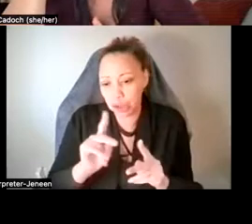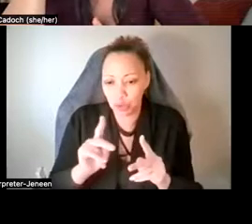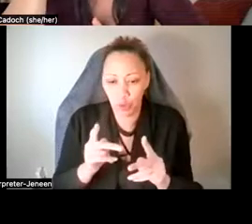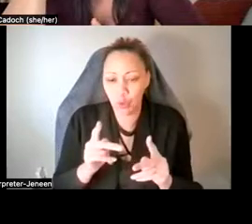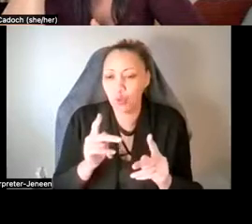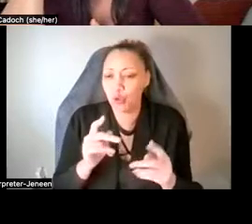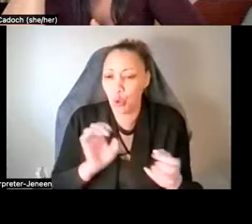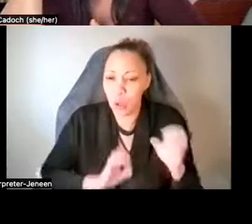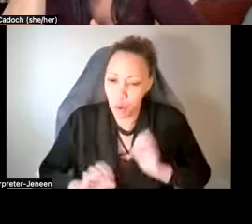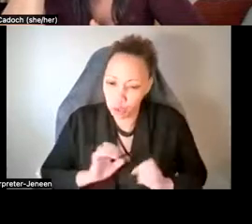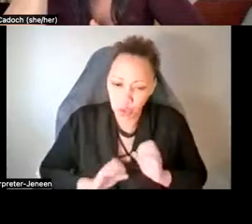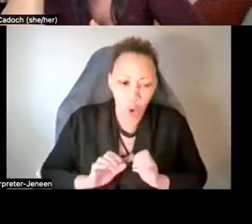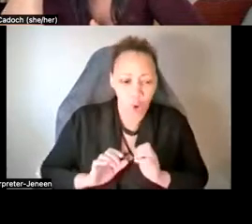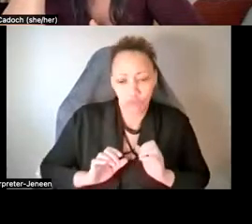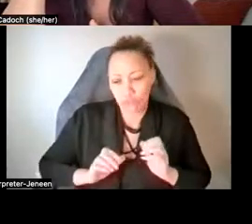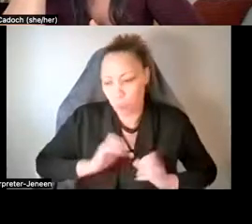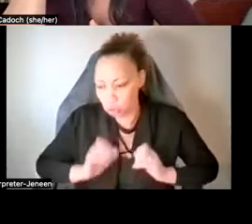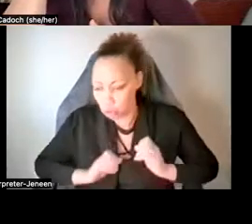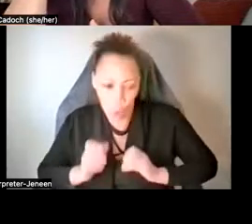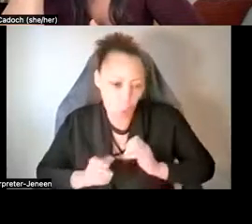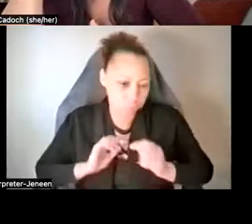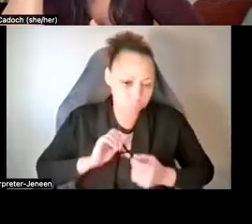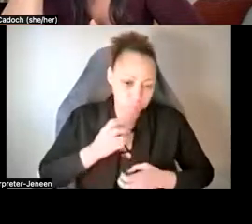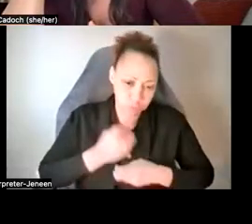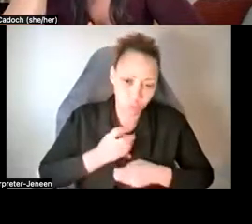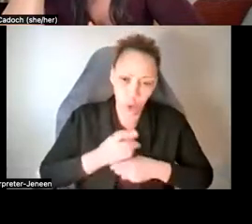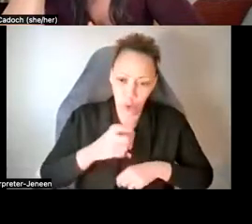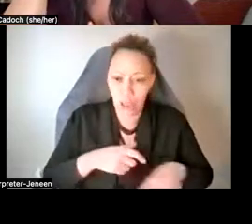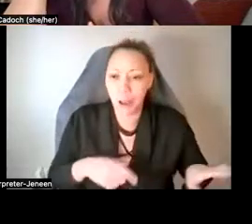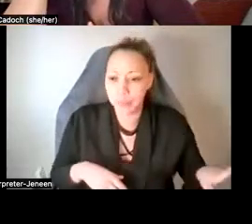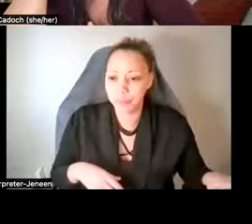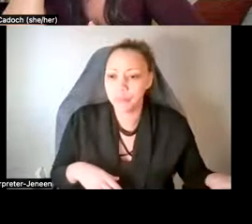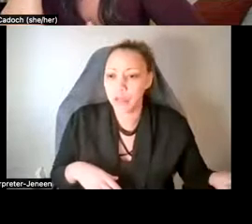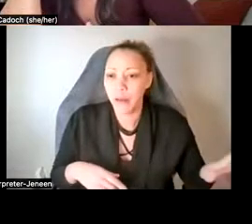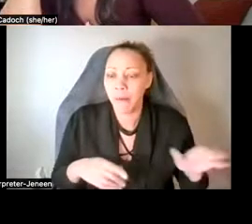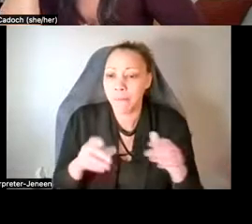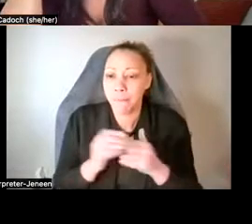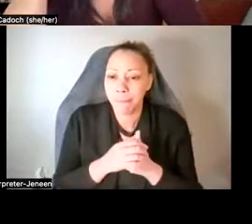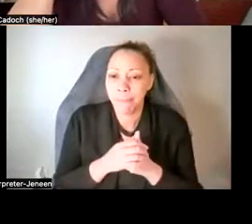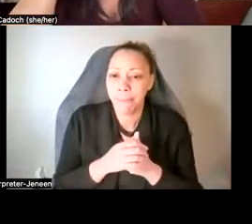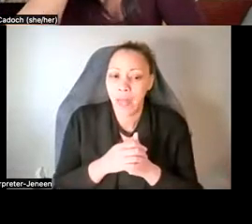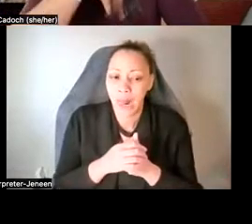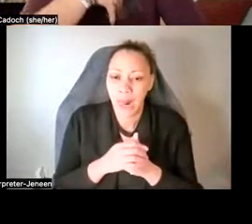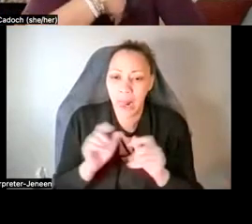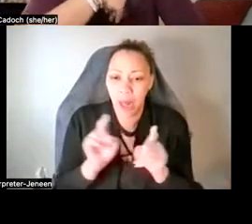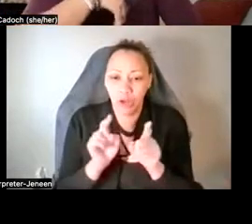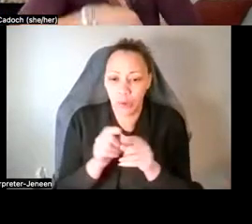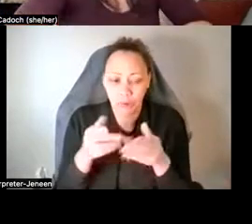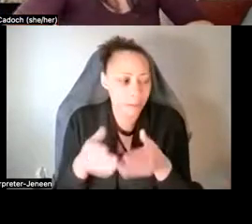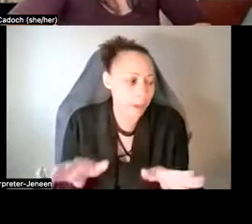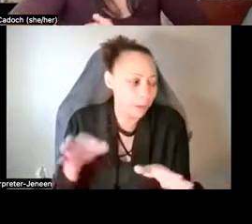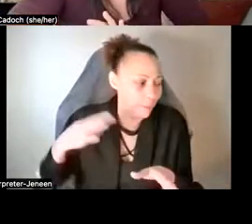um, the multidisciplinary association for psychedelic studies is the organ is the public benefit corporation,